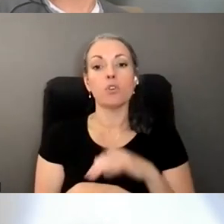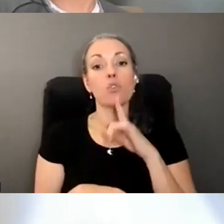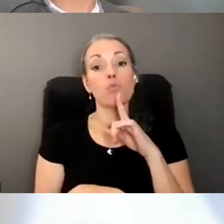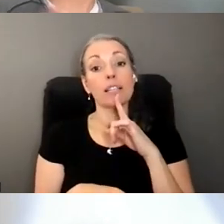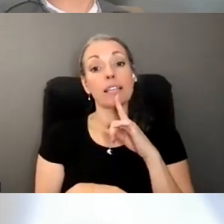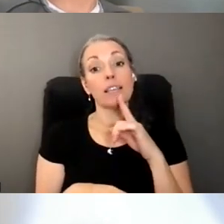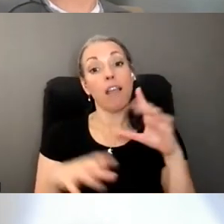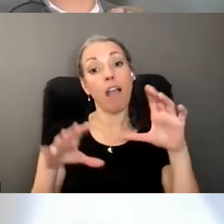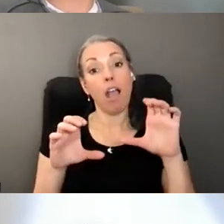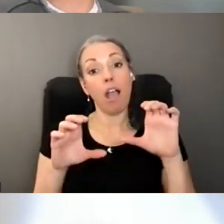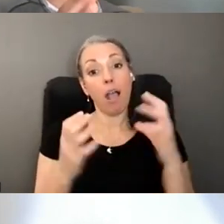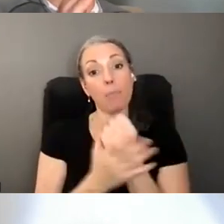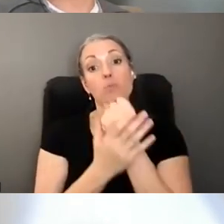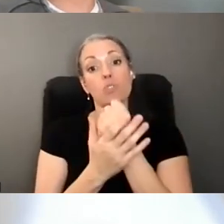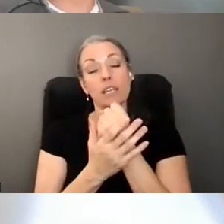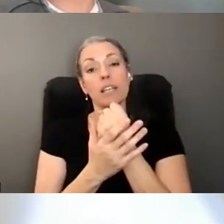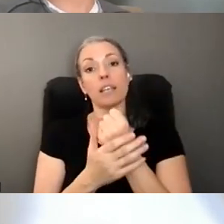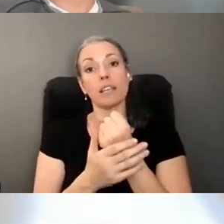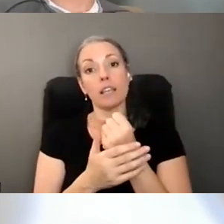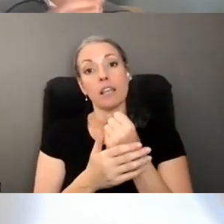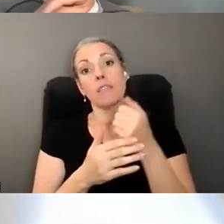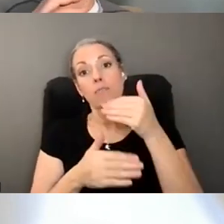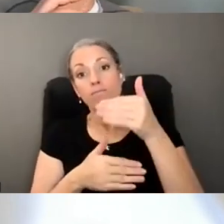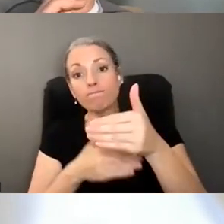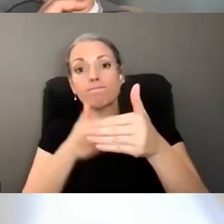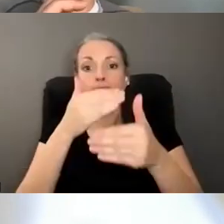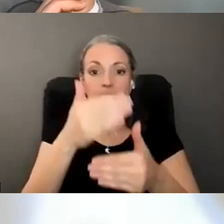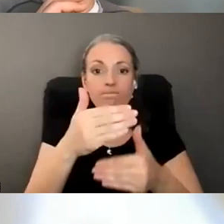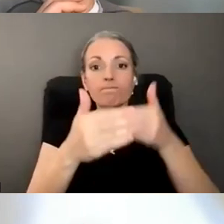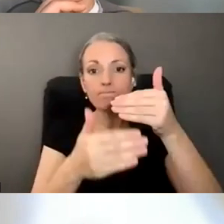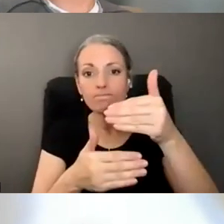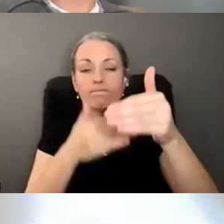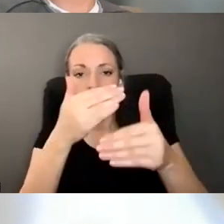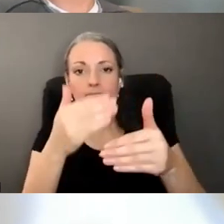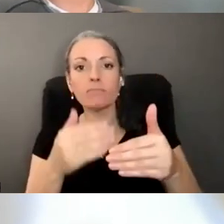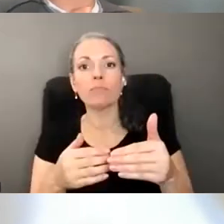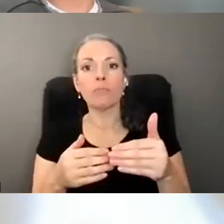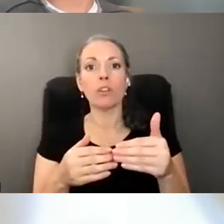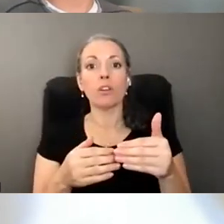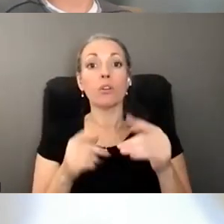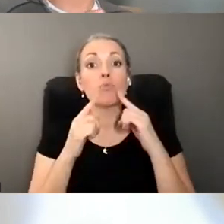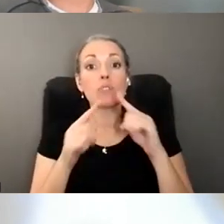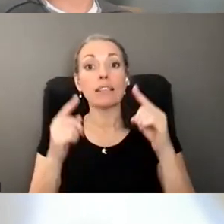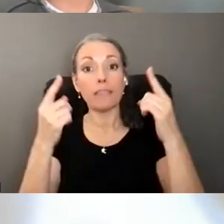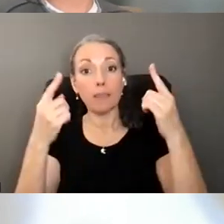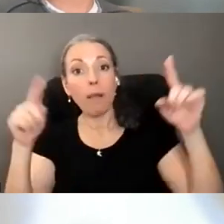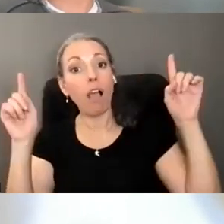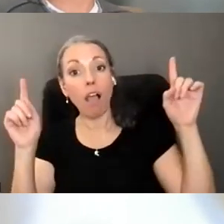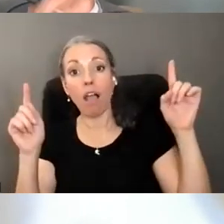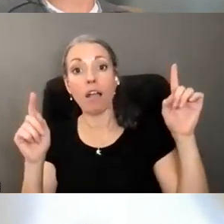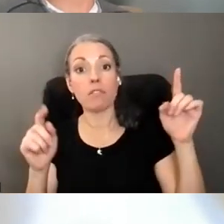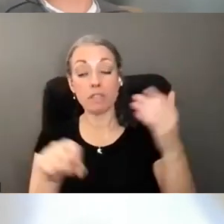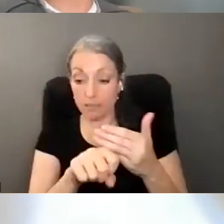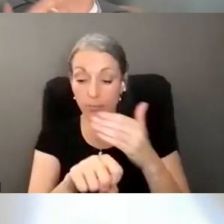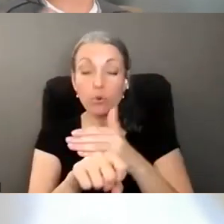we have is the further upstream we move this the the the results and the outcome are just so much better